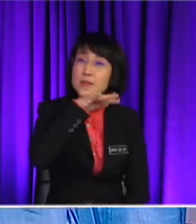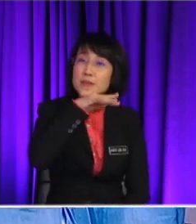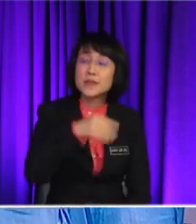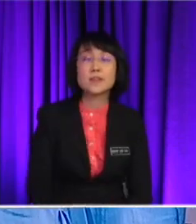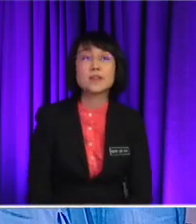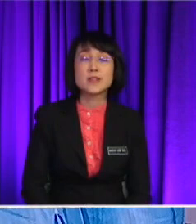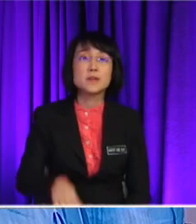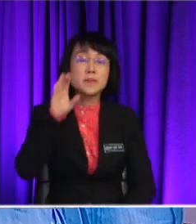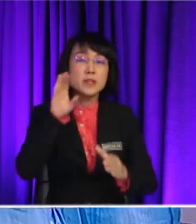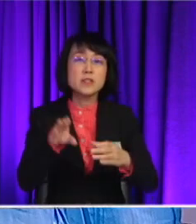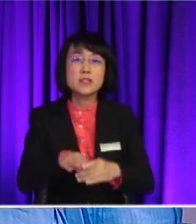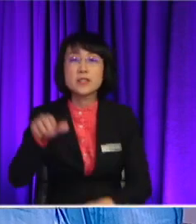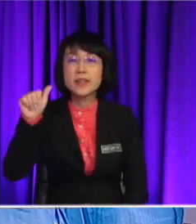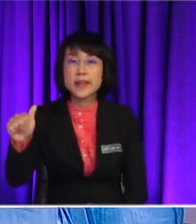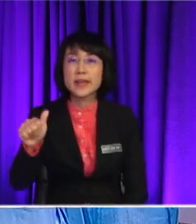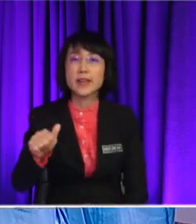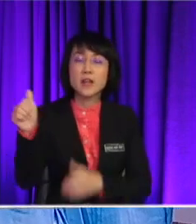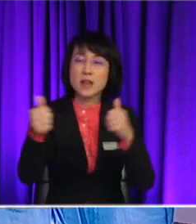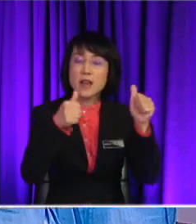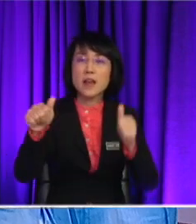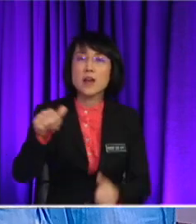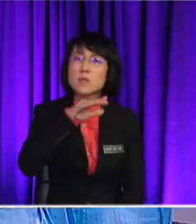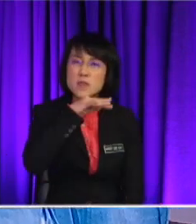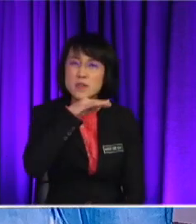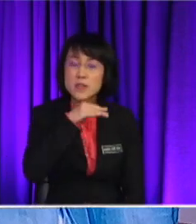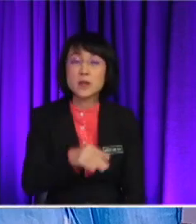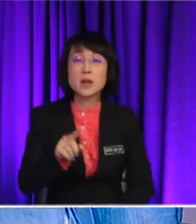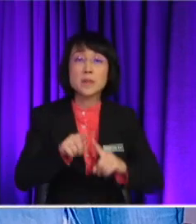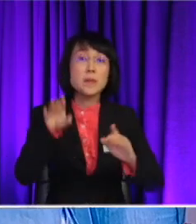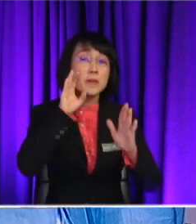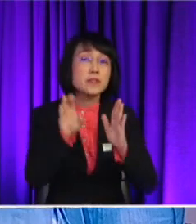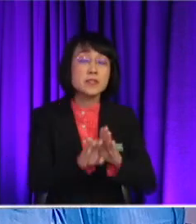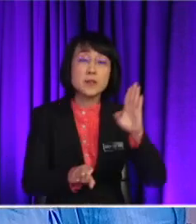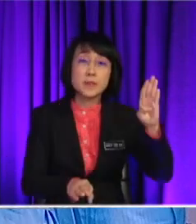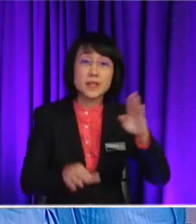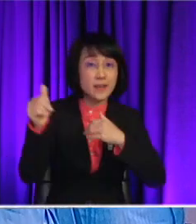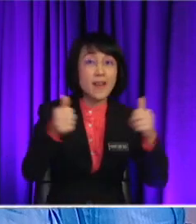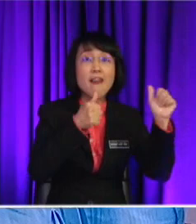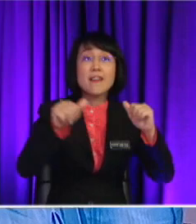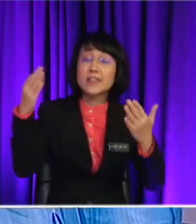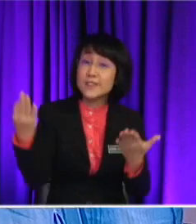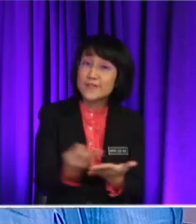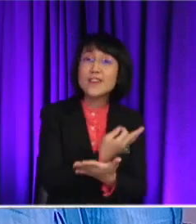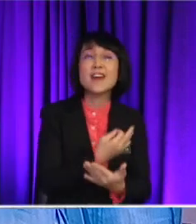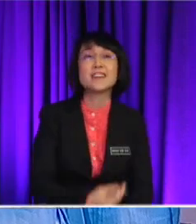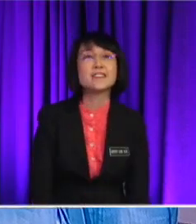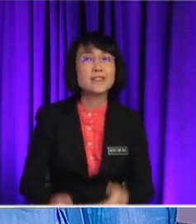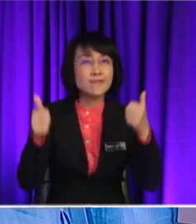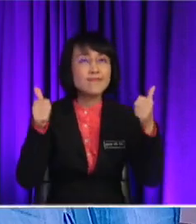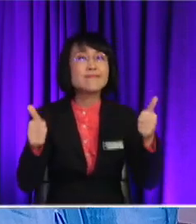air is being polluted And in picture B, it seems like the air is fresh, okay? So, yeah, great I think they have done a great job in